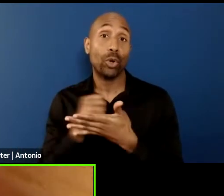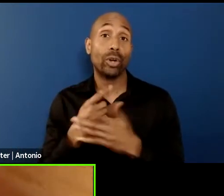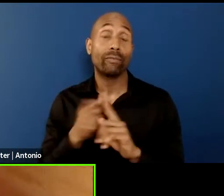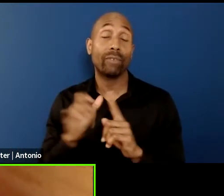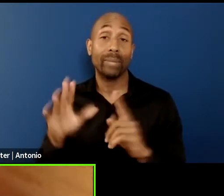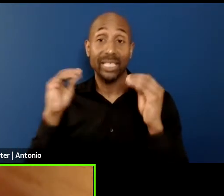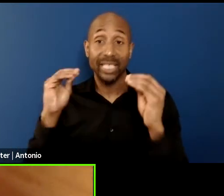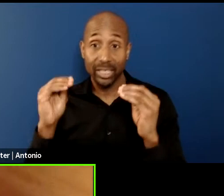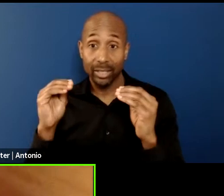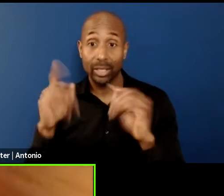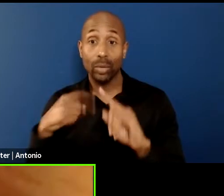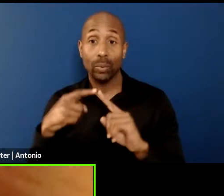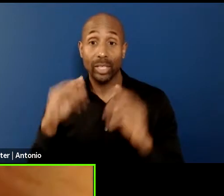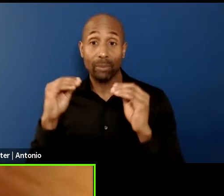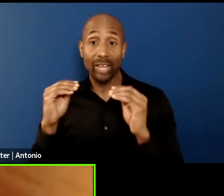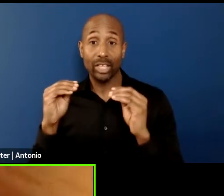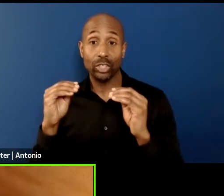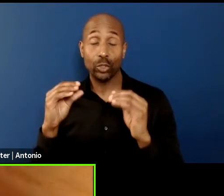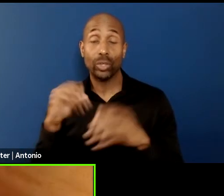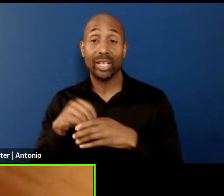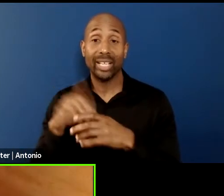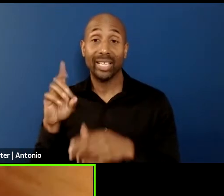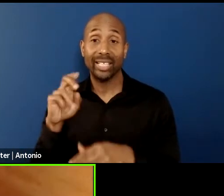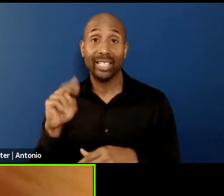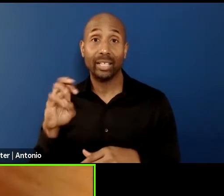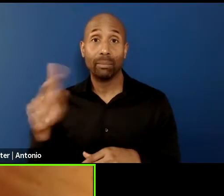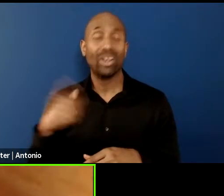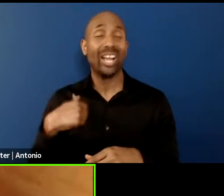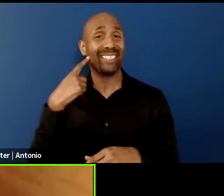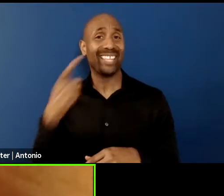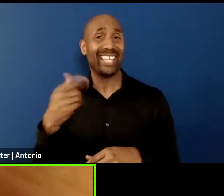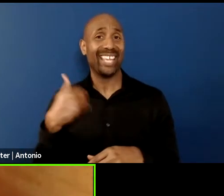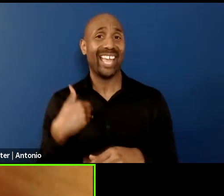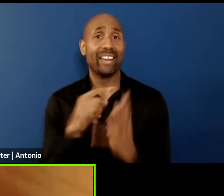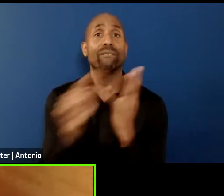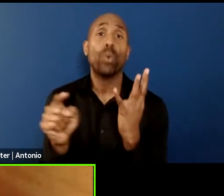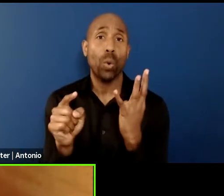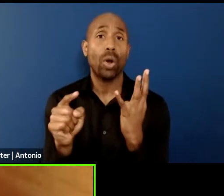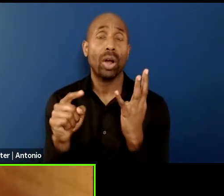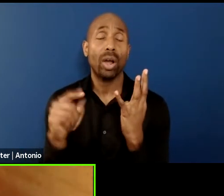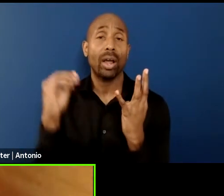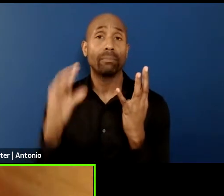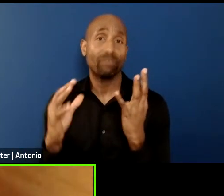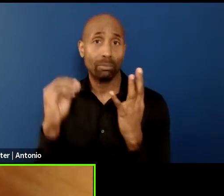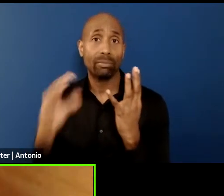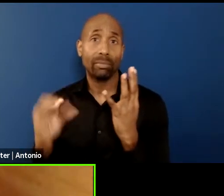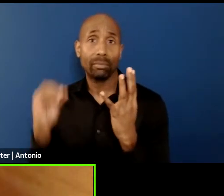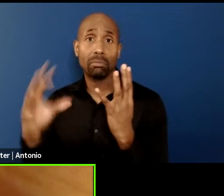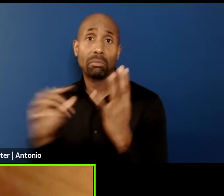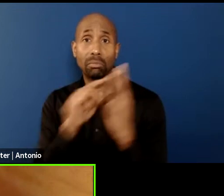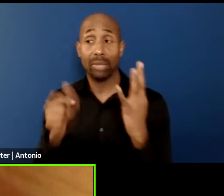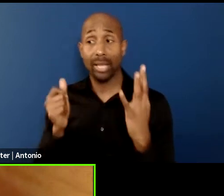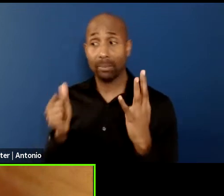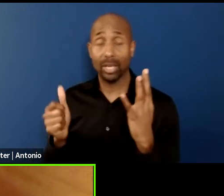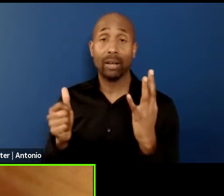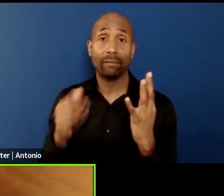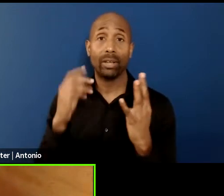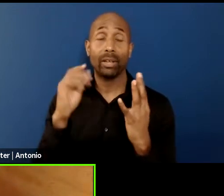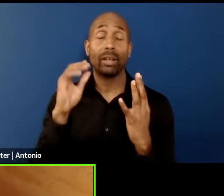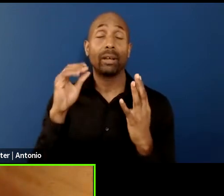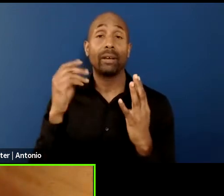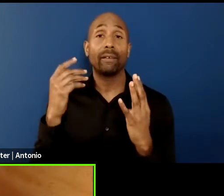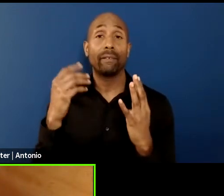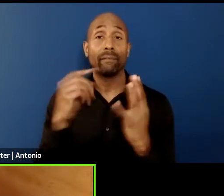professor in Denmark, I think he had like four professorships or something. I remember sometimes it was so chaotic because he was so, he was